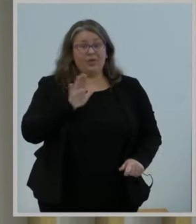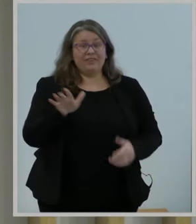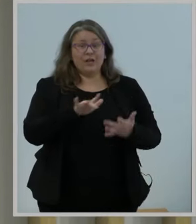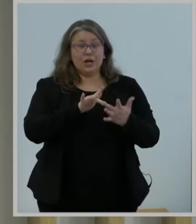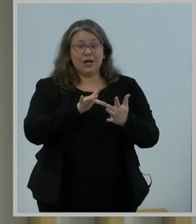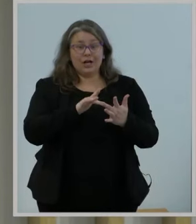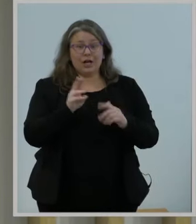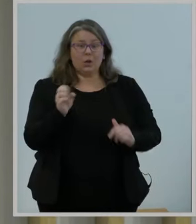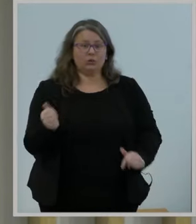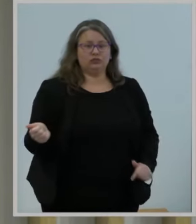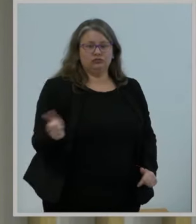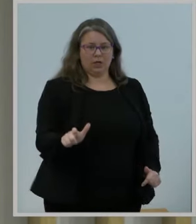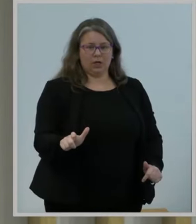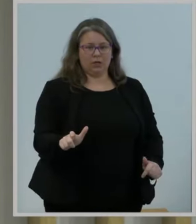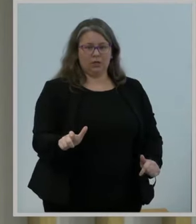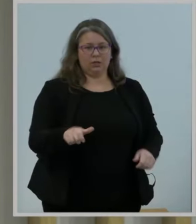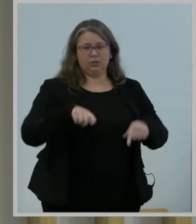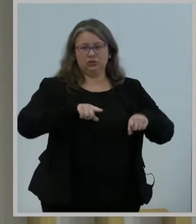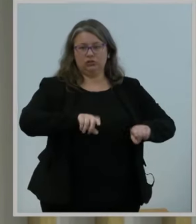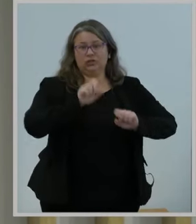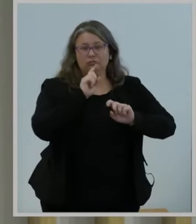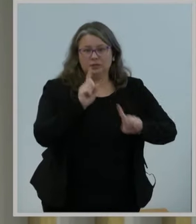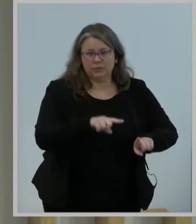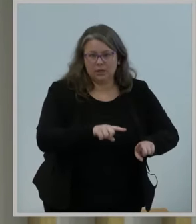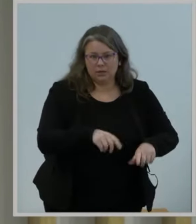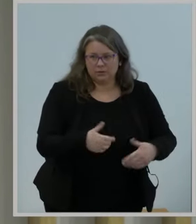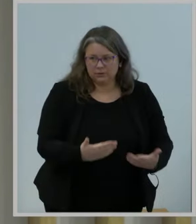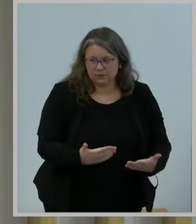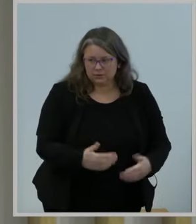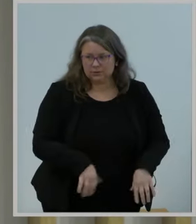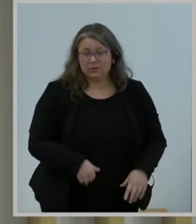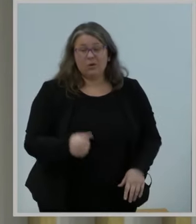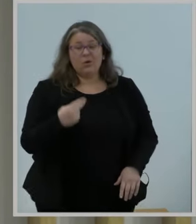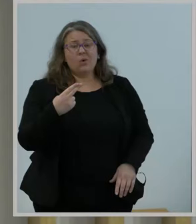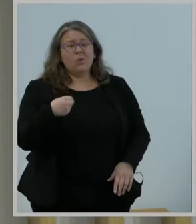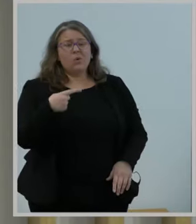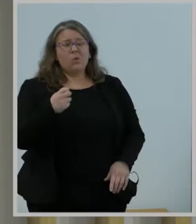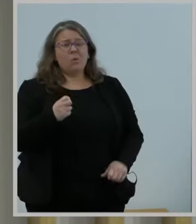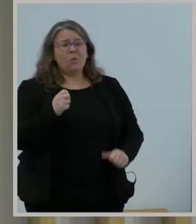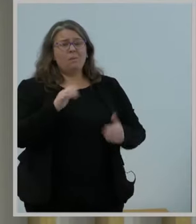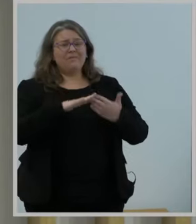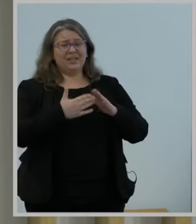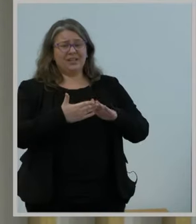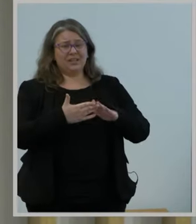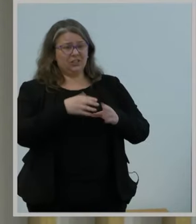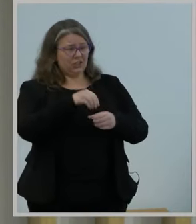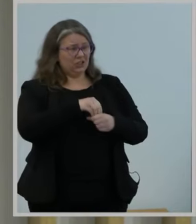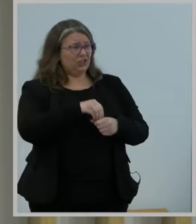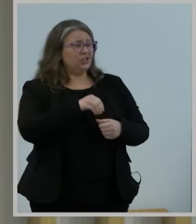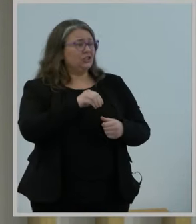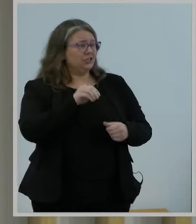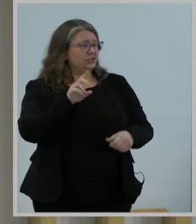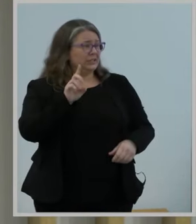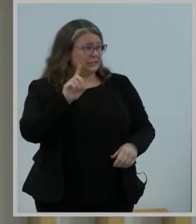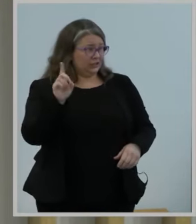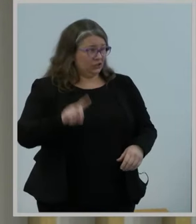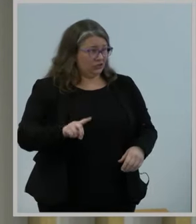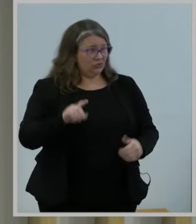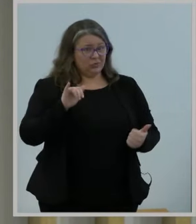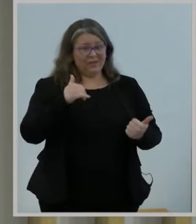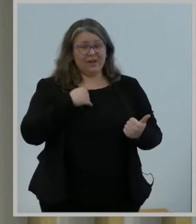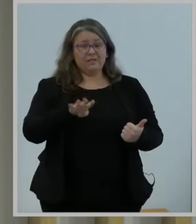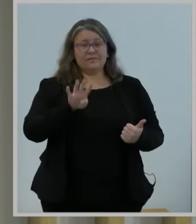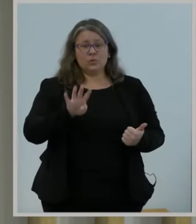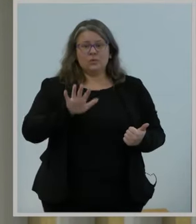providers to address Internet outages, like in Hope Village, a neighborhood in Detroit that suffered through a 45-day Internet